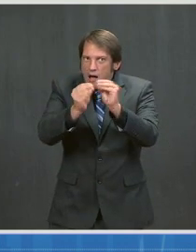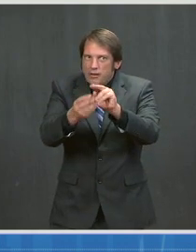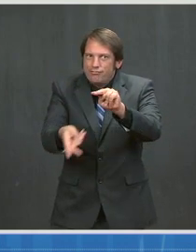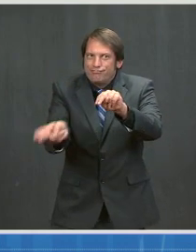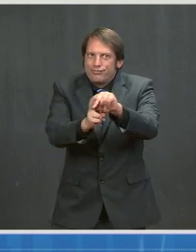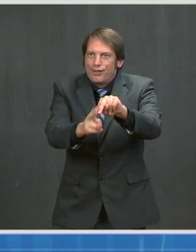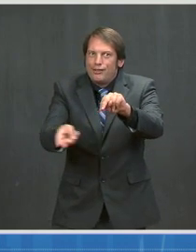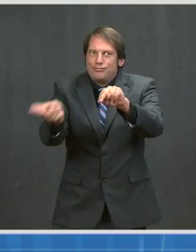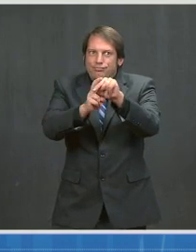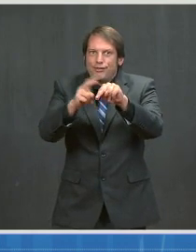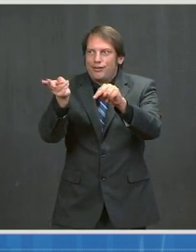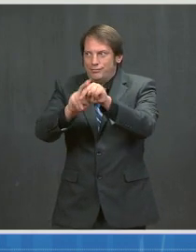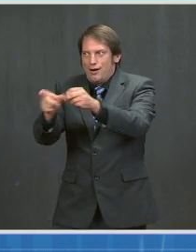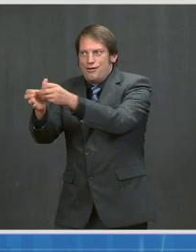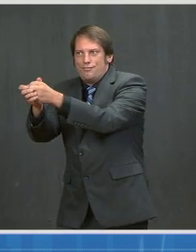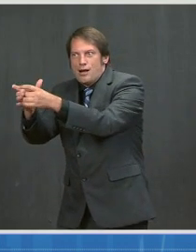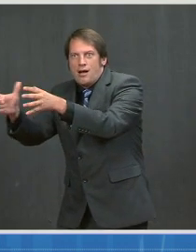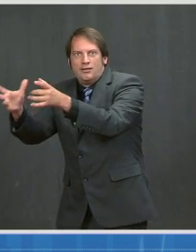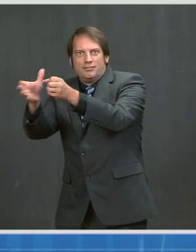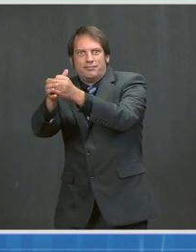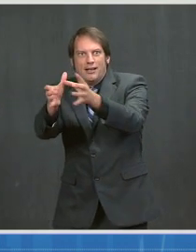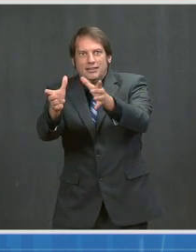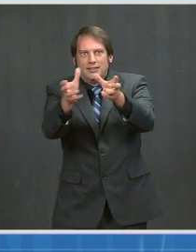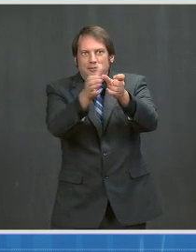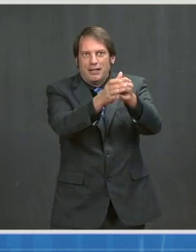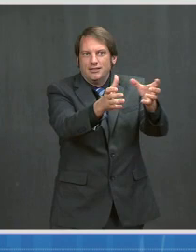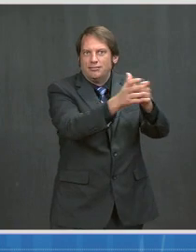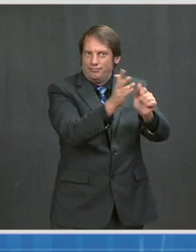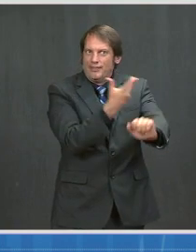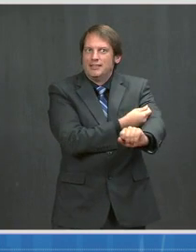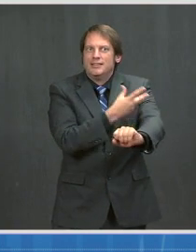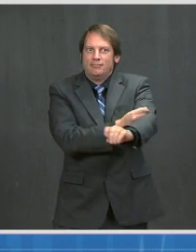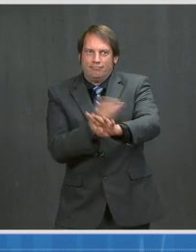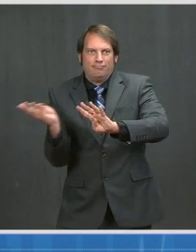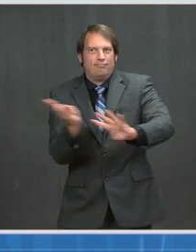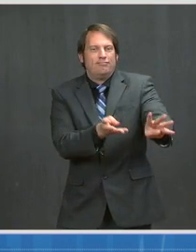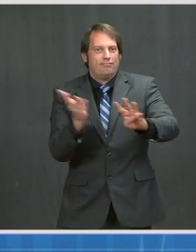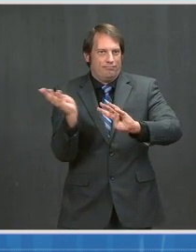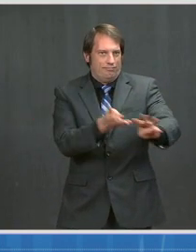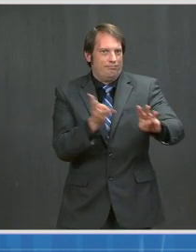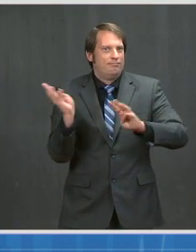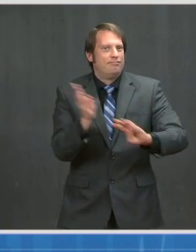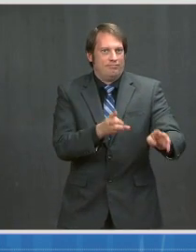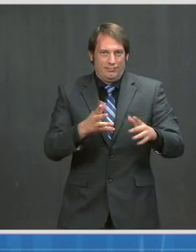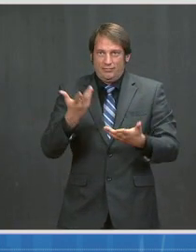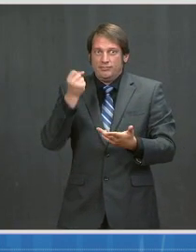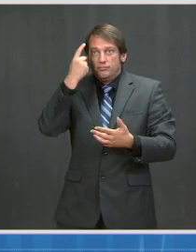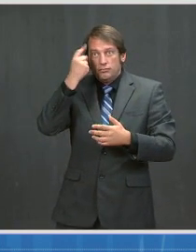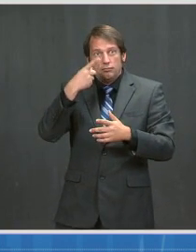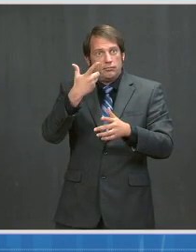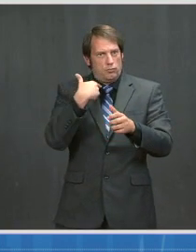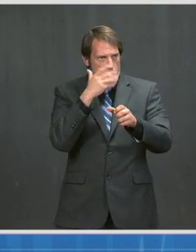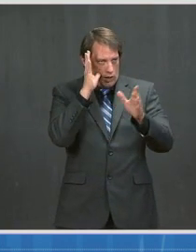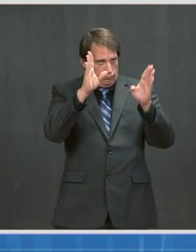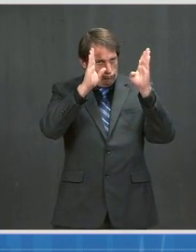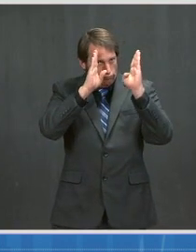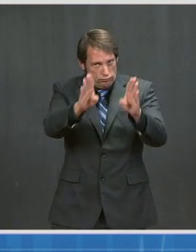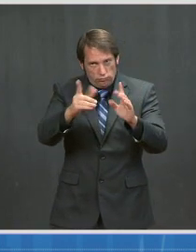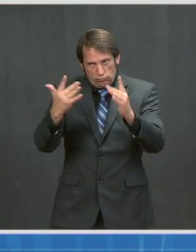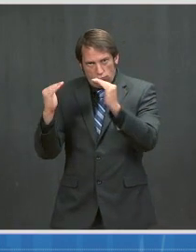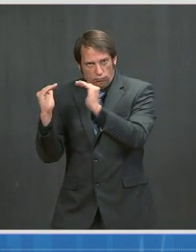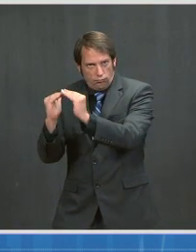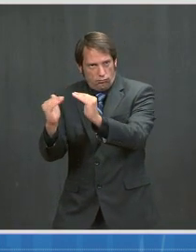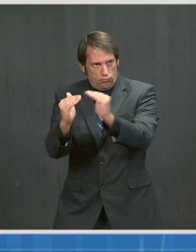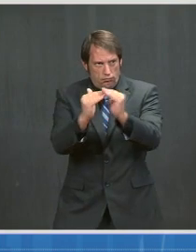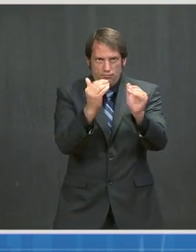So, importantly, these new sites will advance our work to equitably distribute vaccines and reach communities that have been hurt